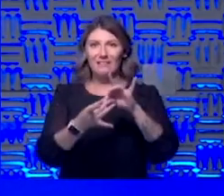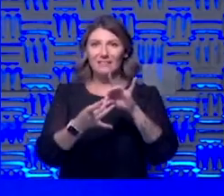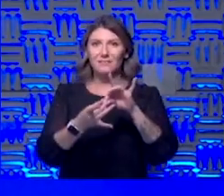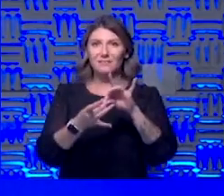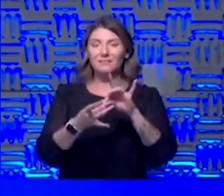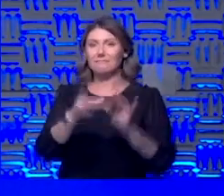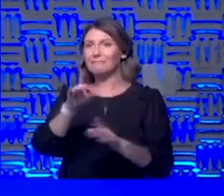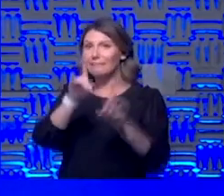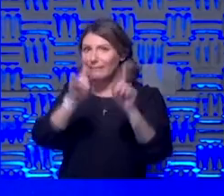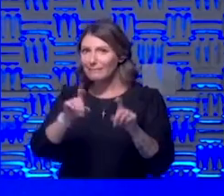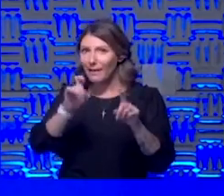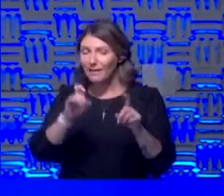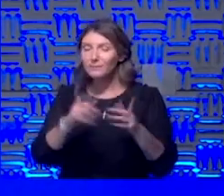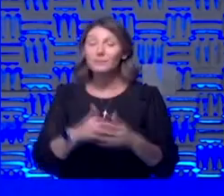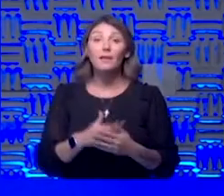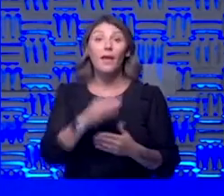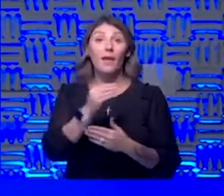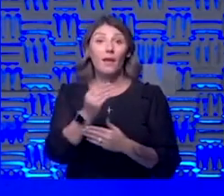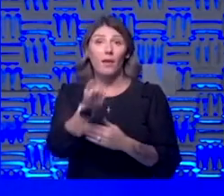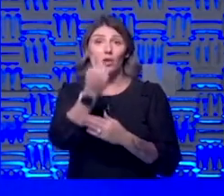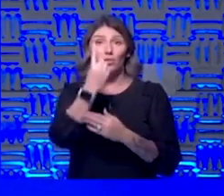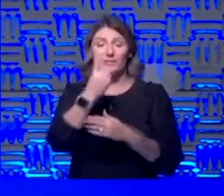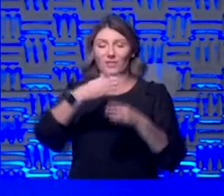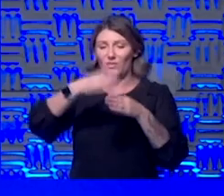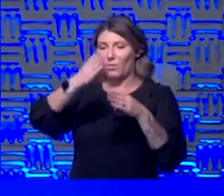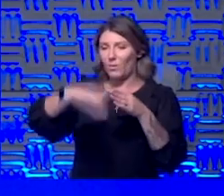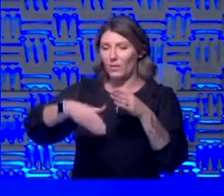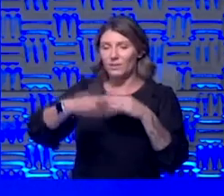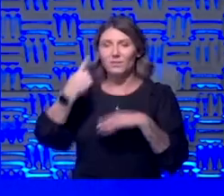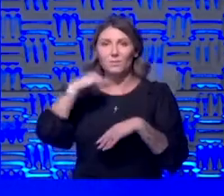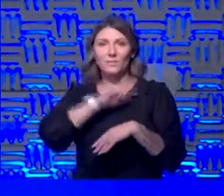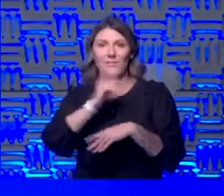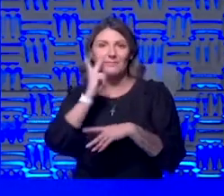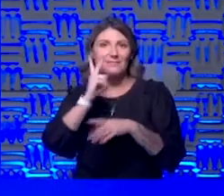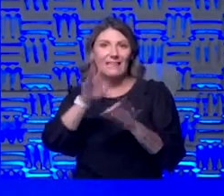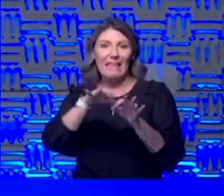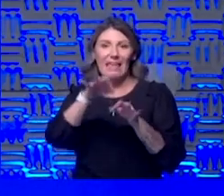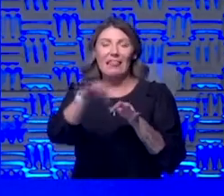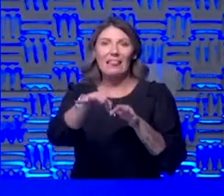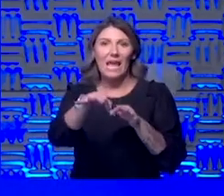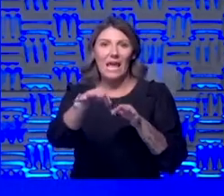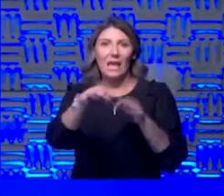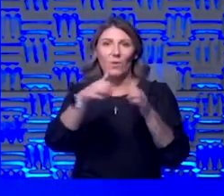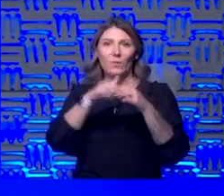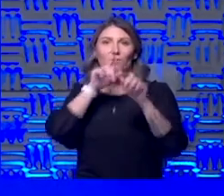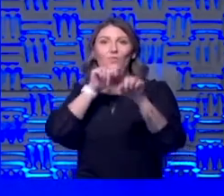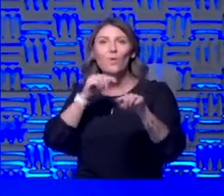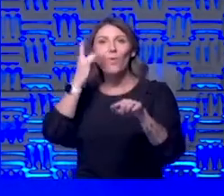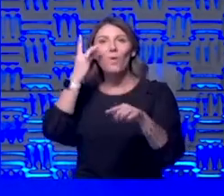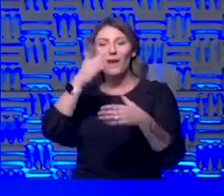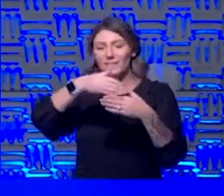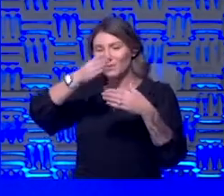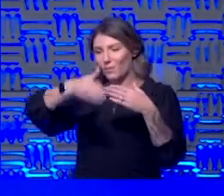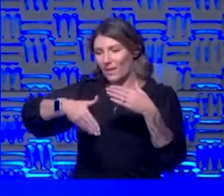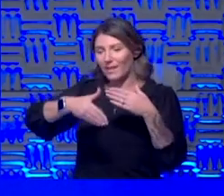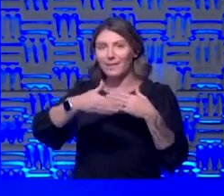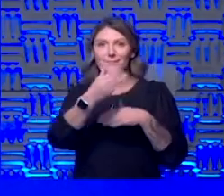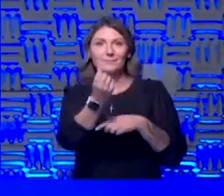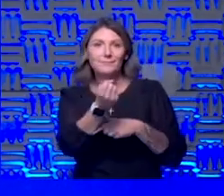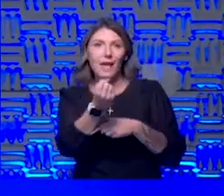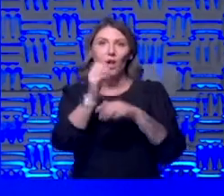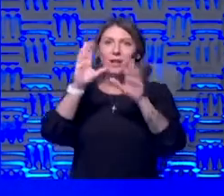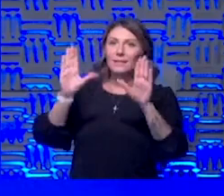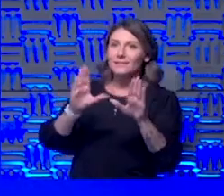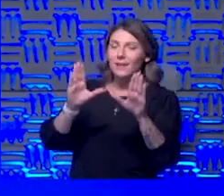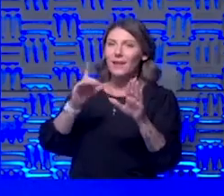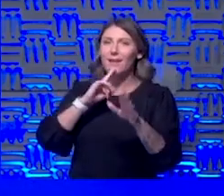from what i understand on the weekends we always see a lag in the reporting just because it is a weekend saturday sunday so i believe that's